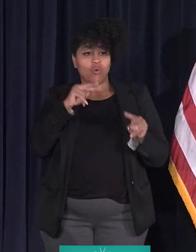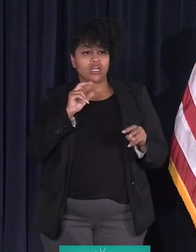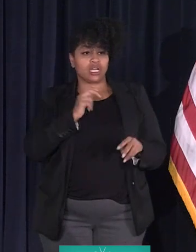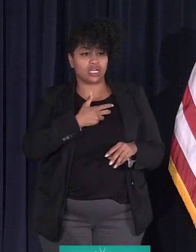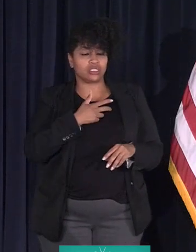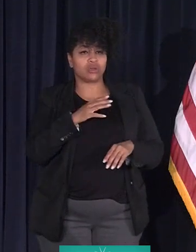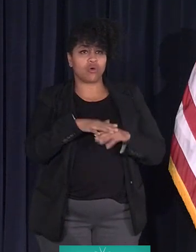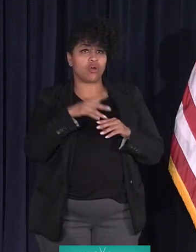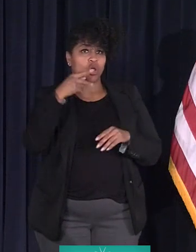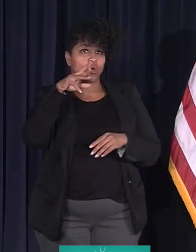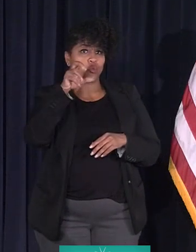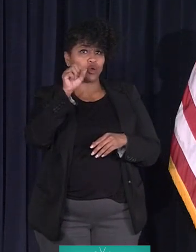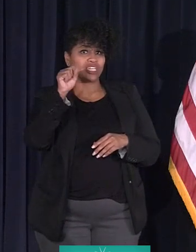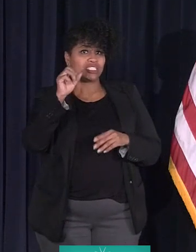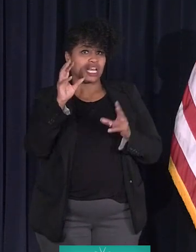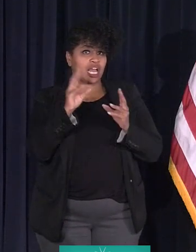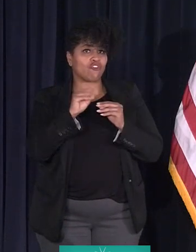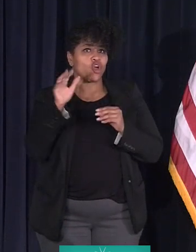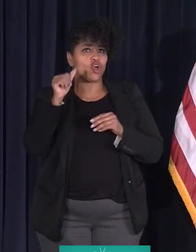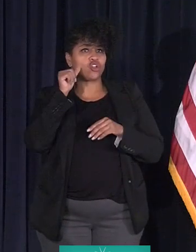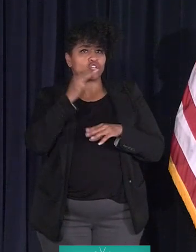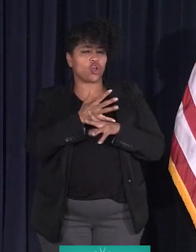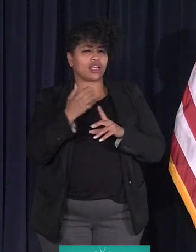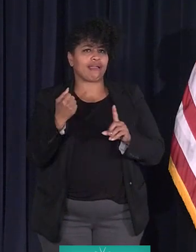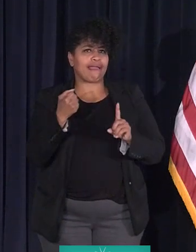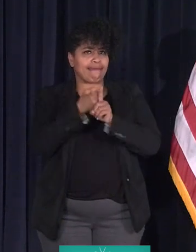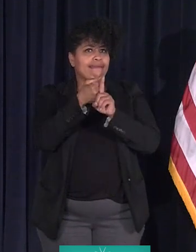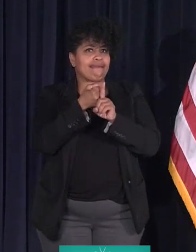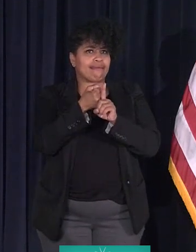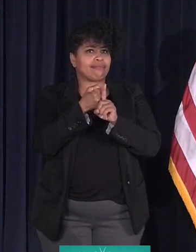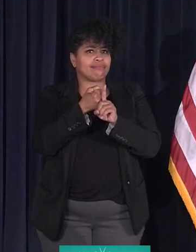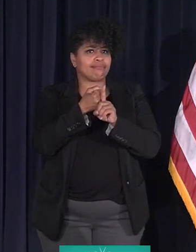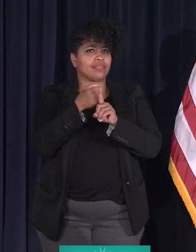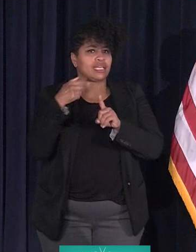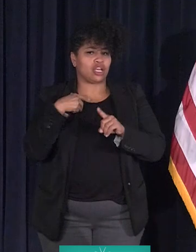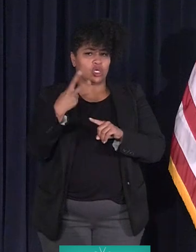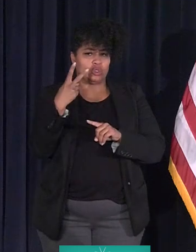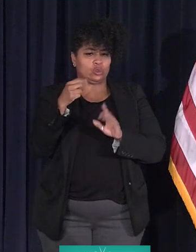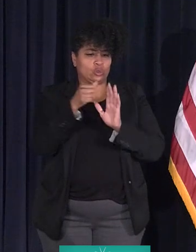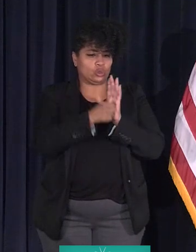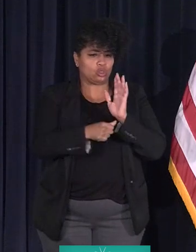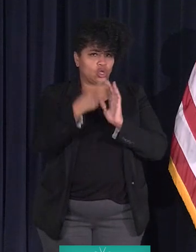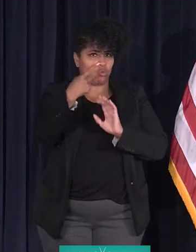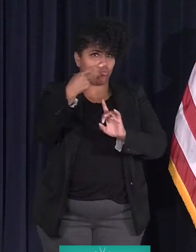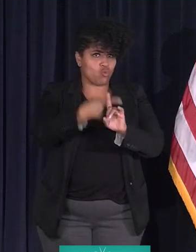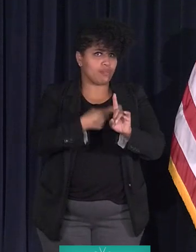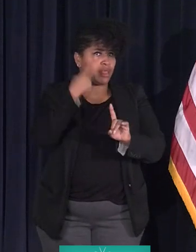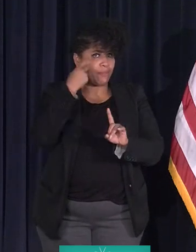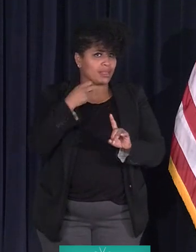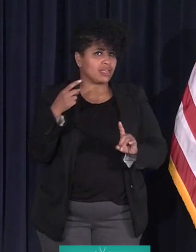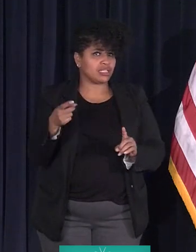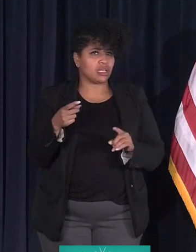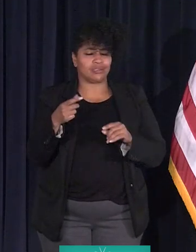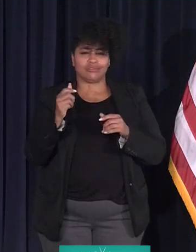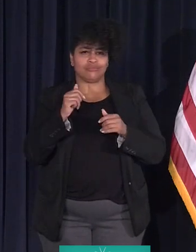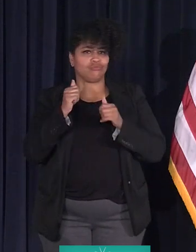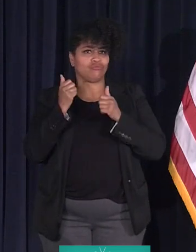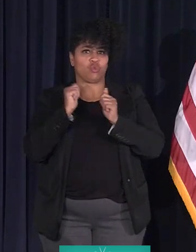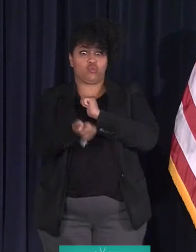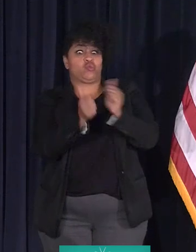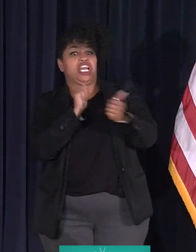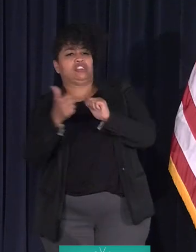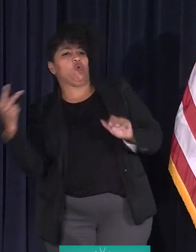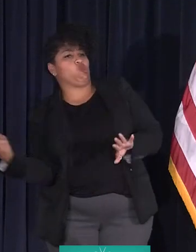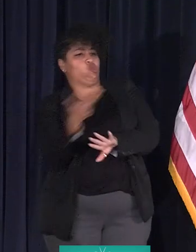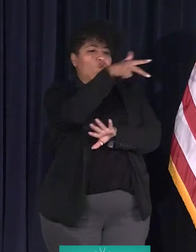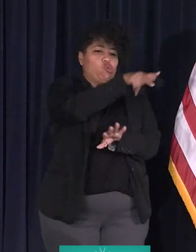the press conference. Her daughter got hit, and she's had two surgeries in one month because they are racing down these streets. We